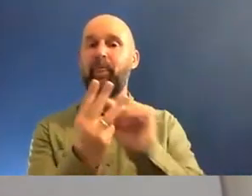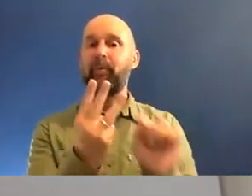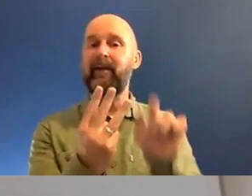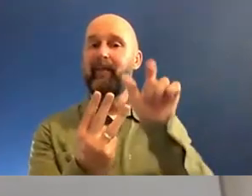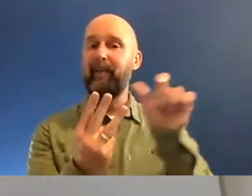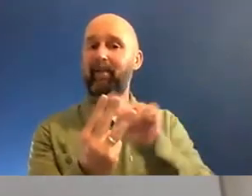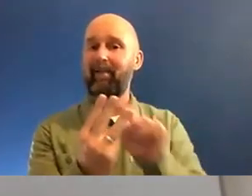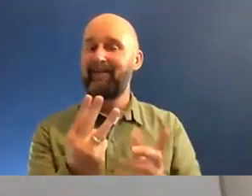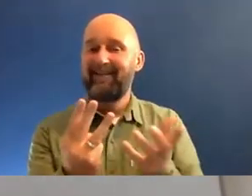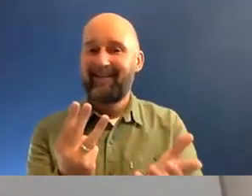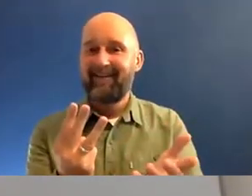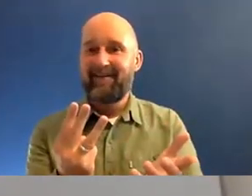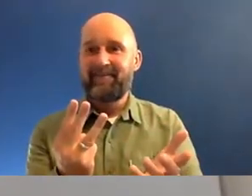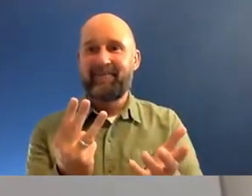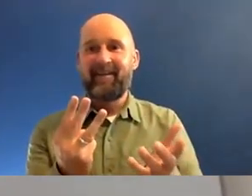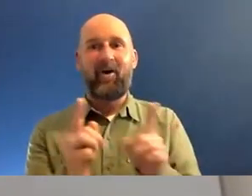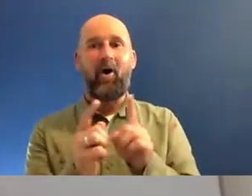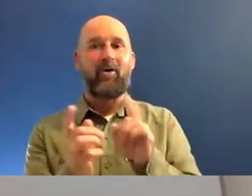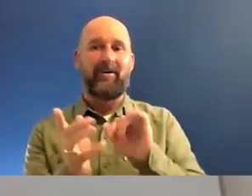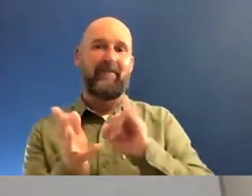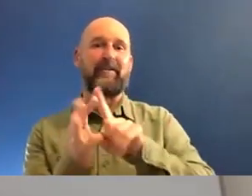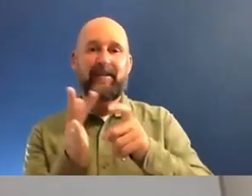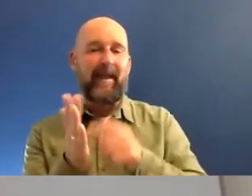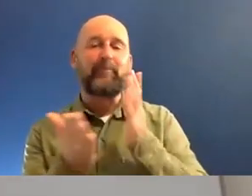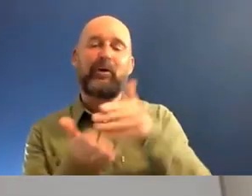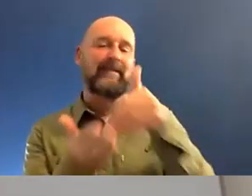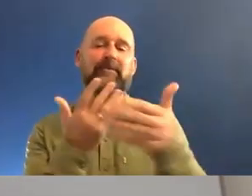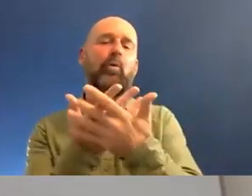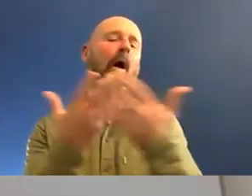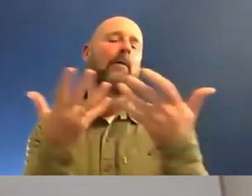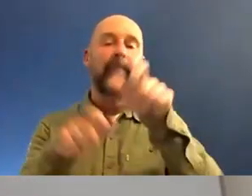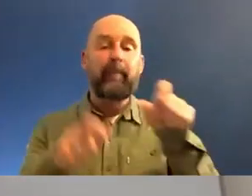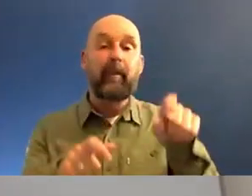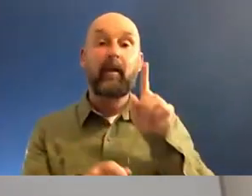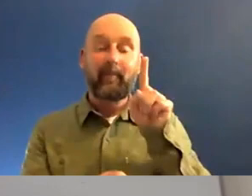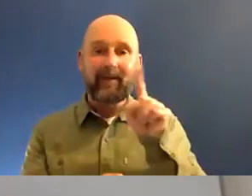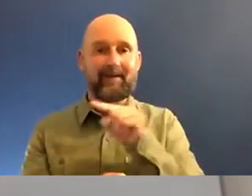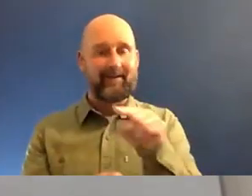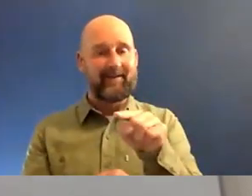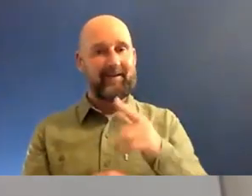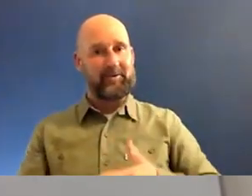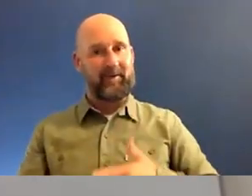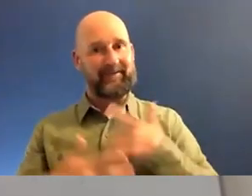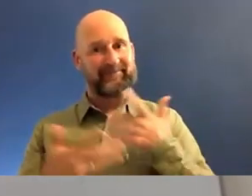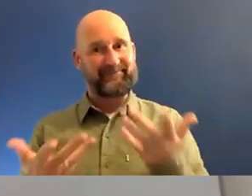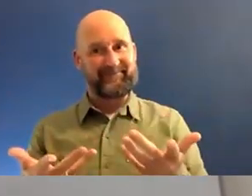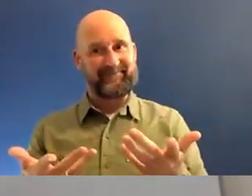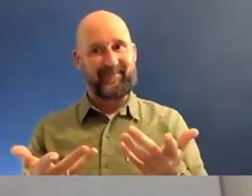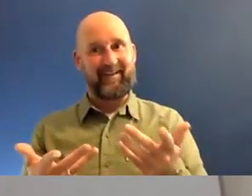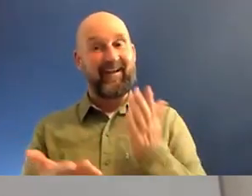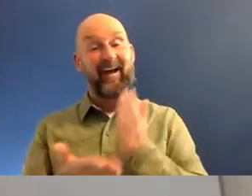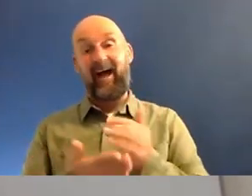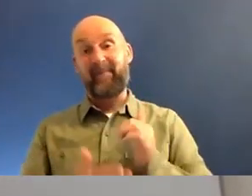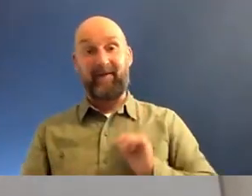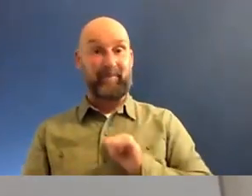or, you know, I, inshallah for Samir, it's a whole lot more than that, but it's a, it's a very, do I feel, yeah, I'm being very honest.